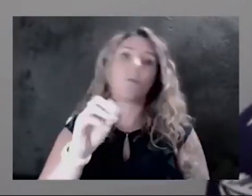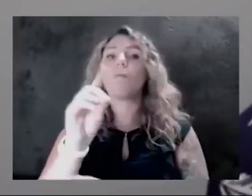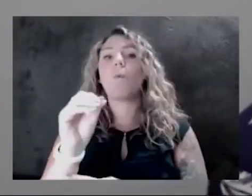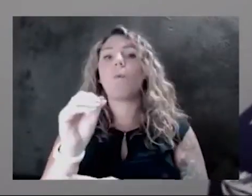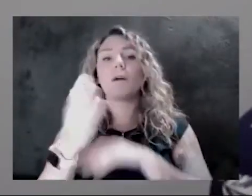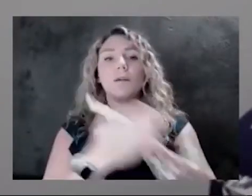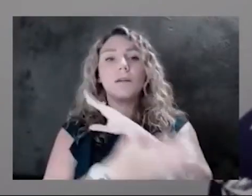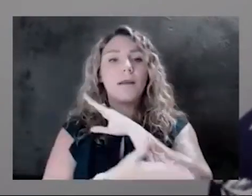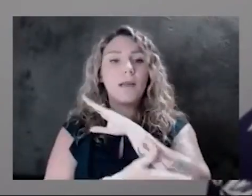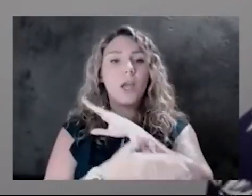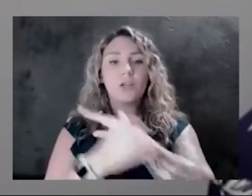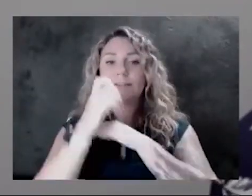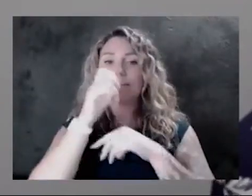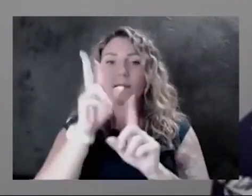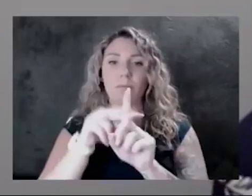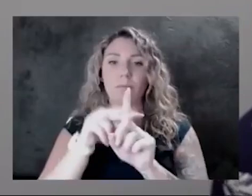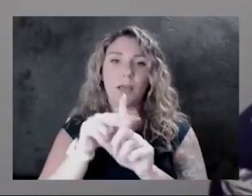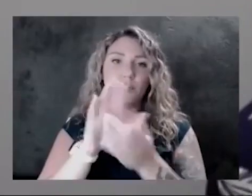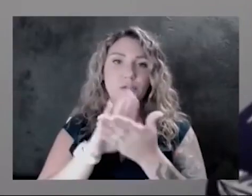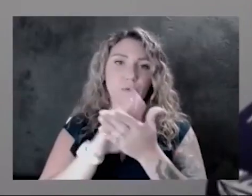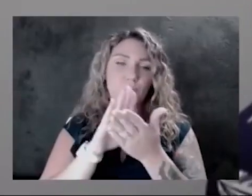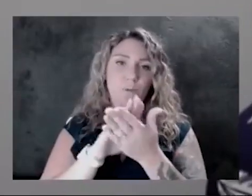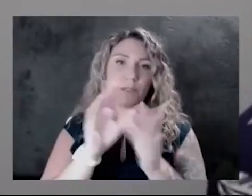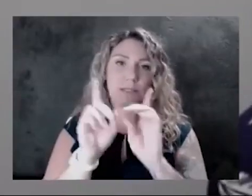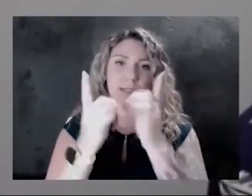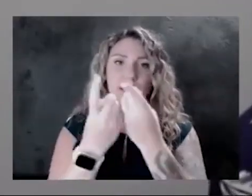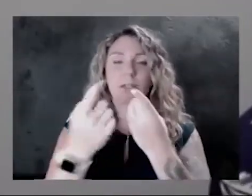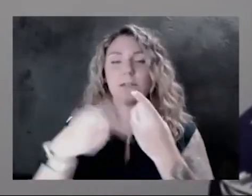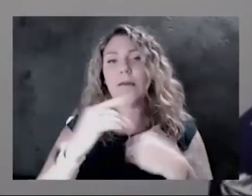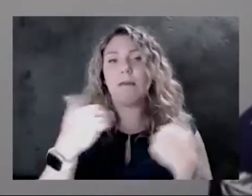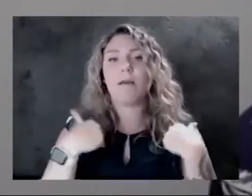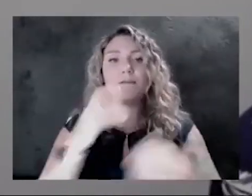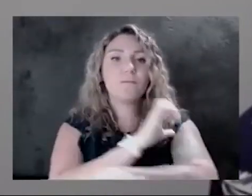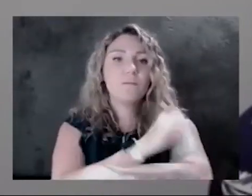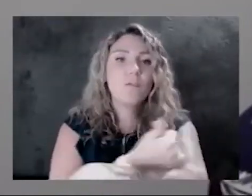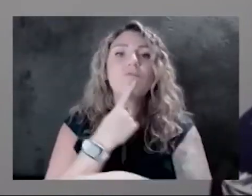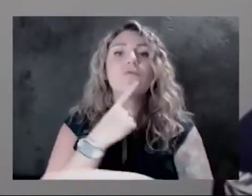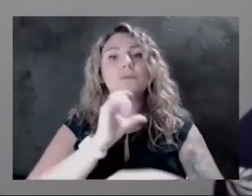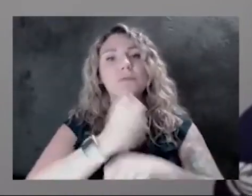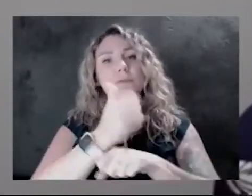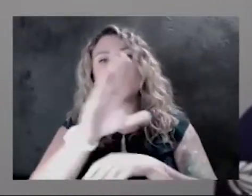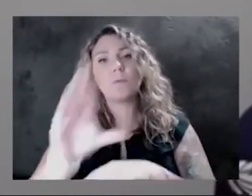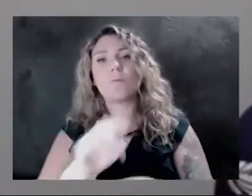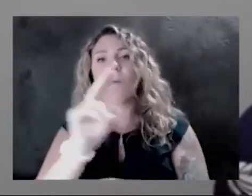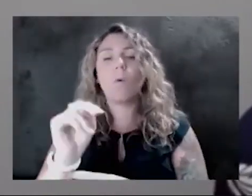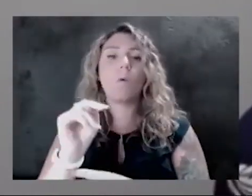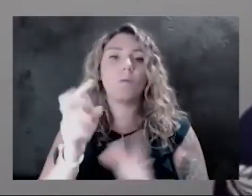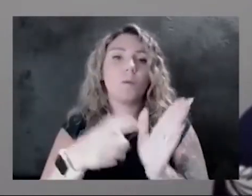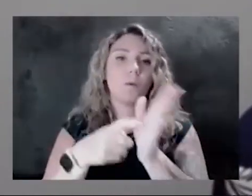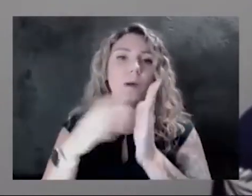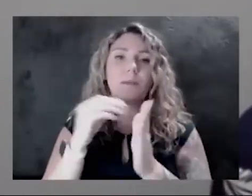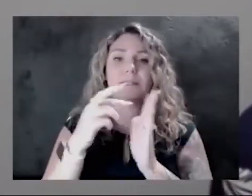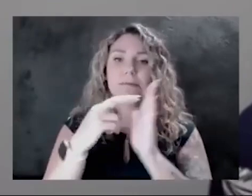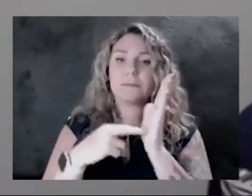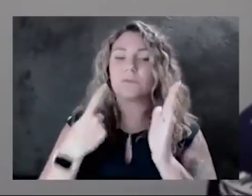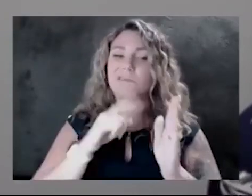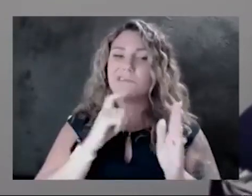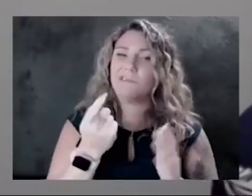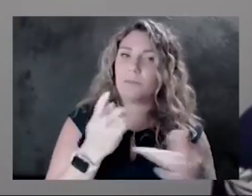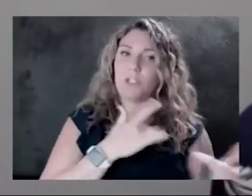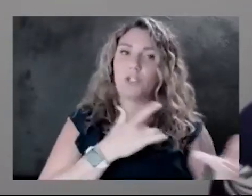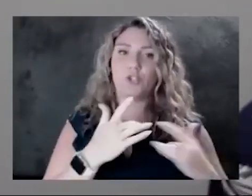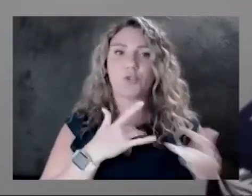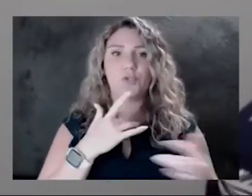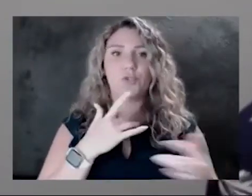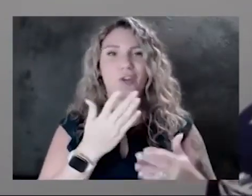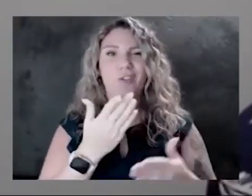apply to our school district. So they do have authority to make their own requirements or guidelines. And so that is what has us a bit concerned going into the next